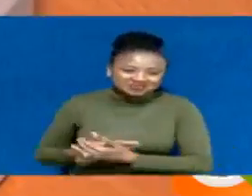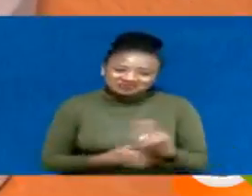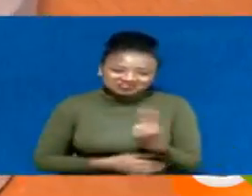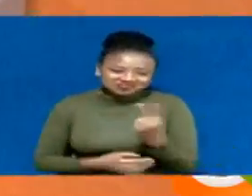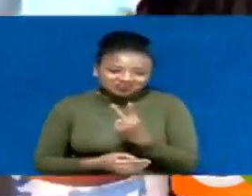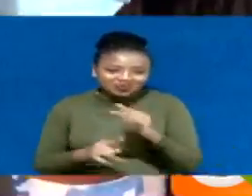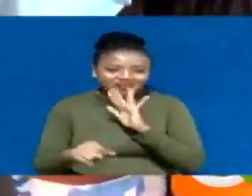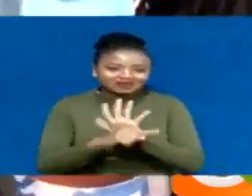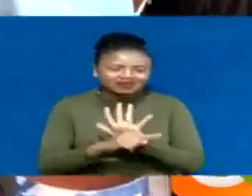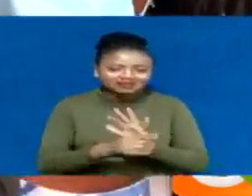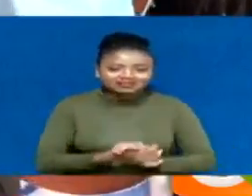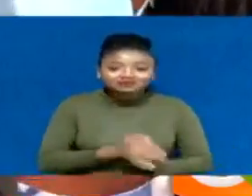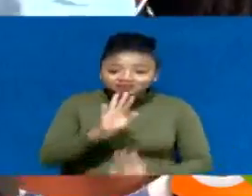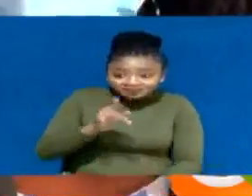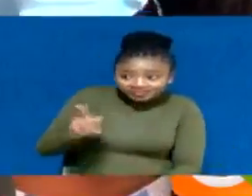status negative.